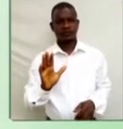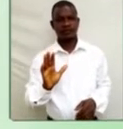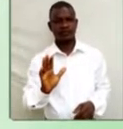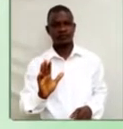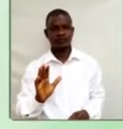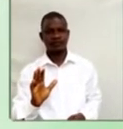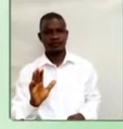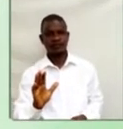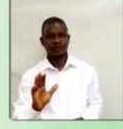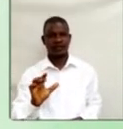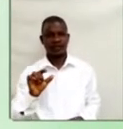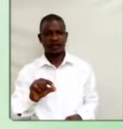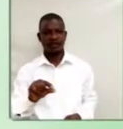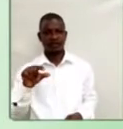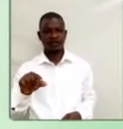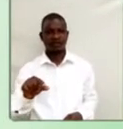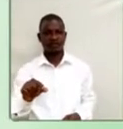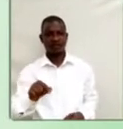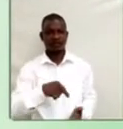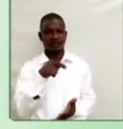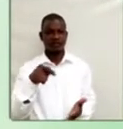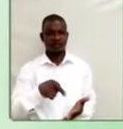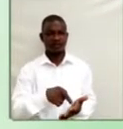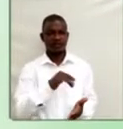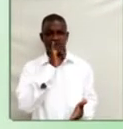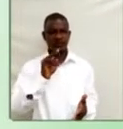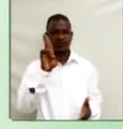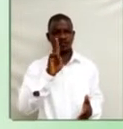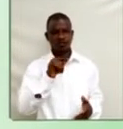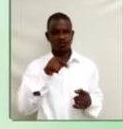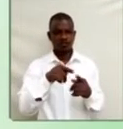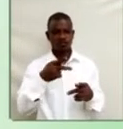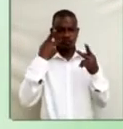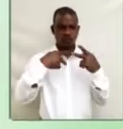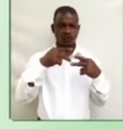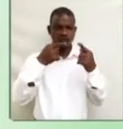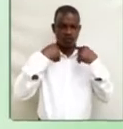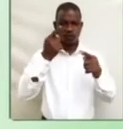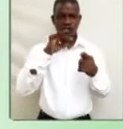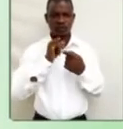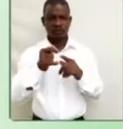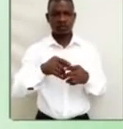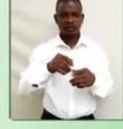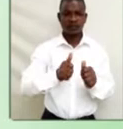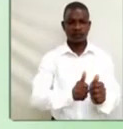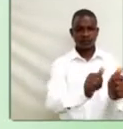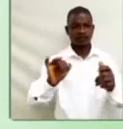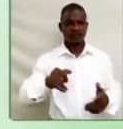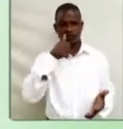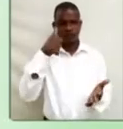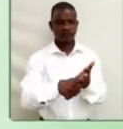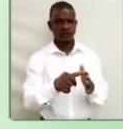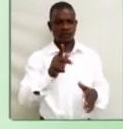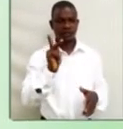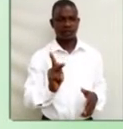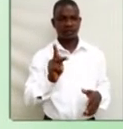-K. This is used to pronounce the following letters. K